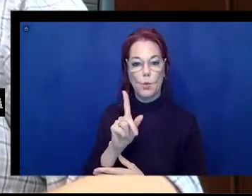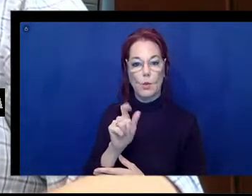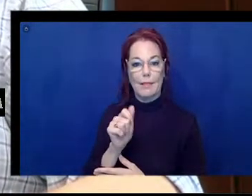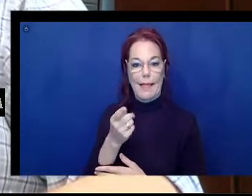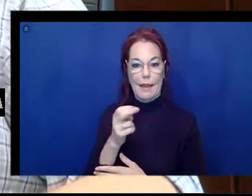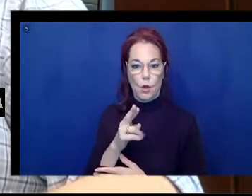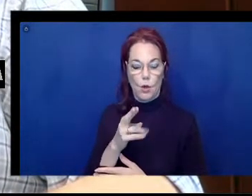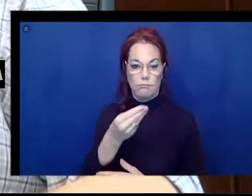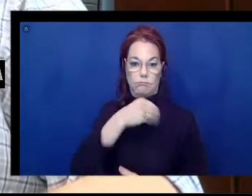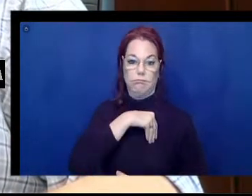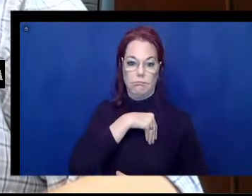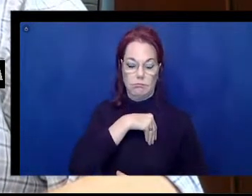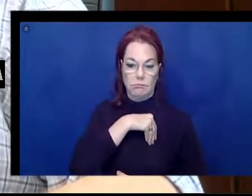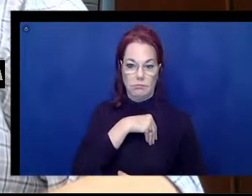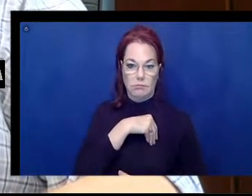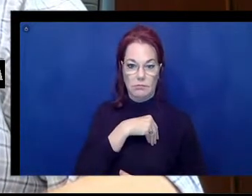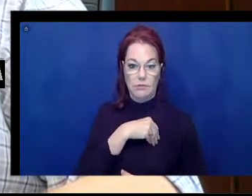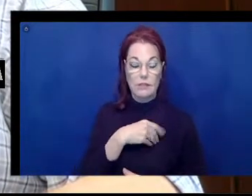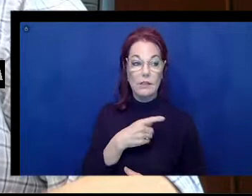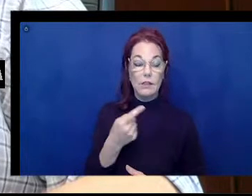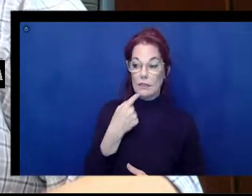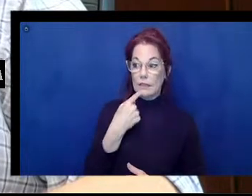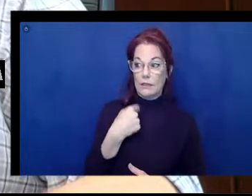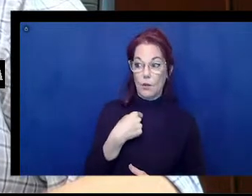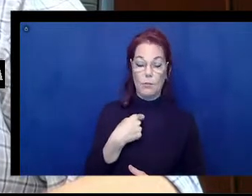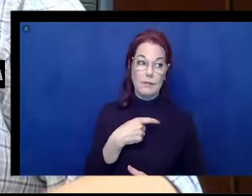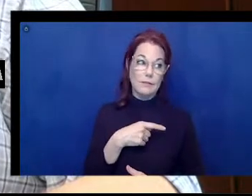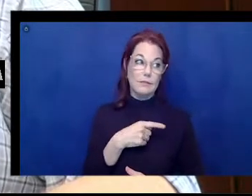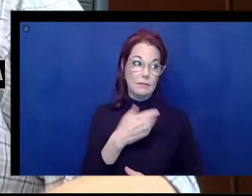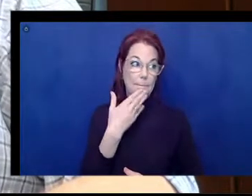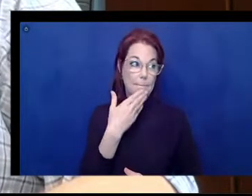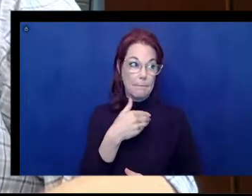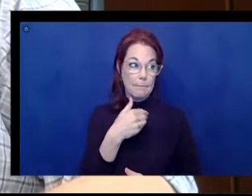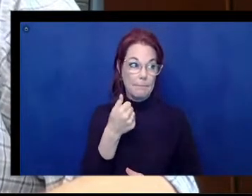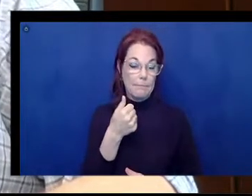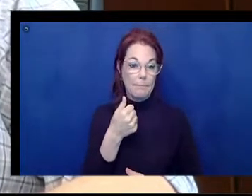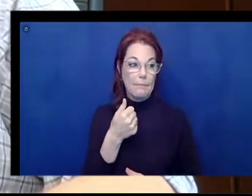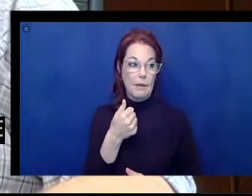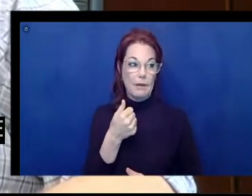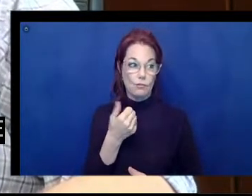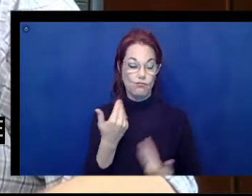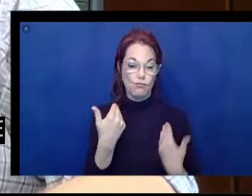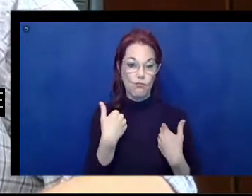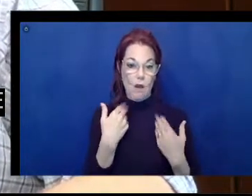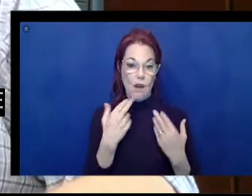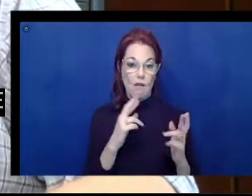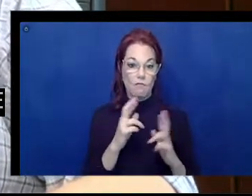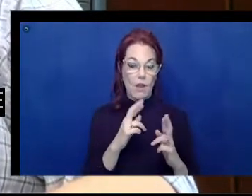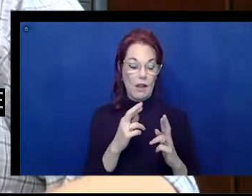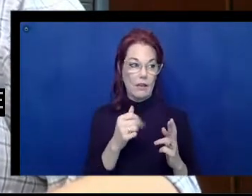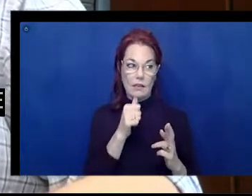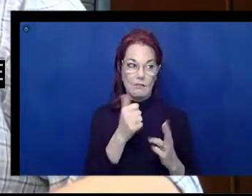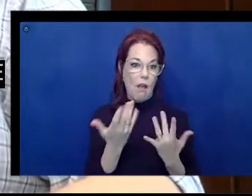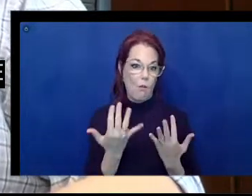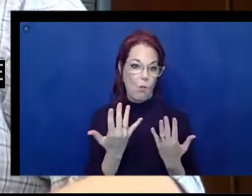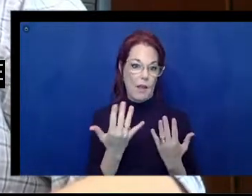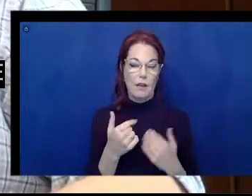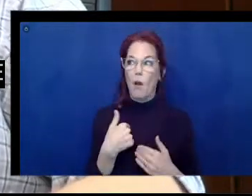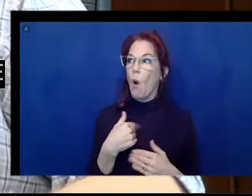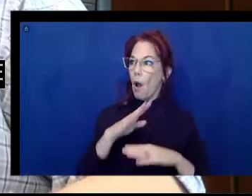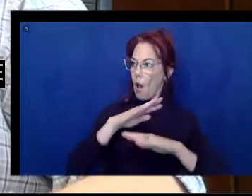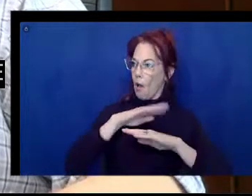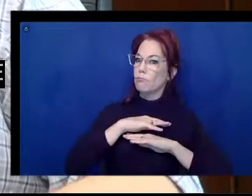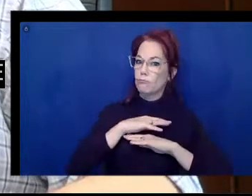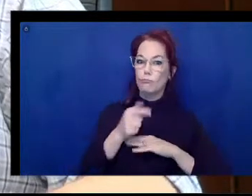it better to have a defibrillator available than have to wait for one. So I was very pleased with that. And I went